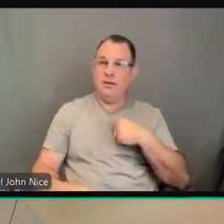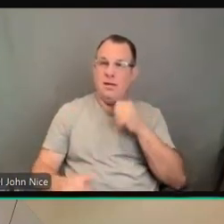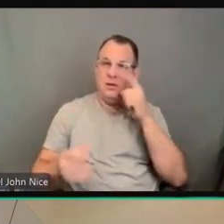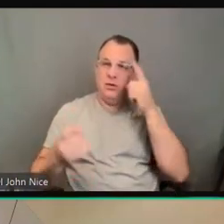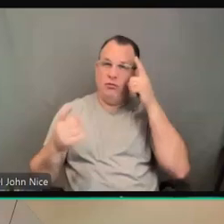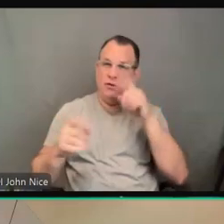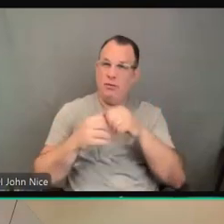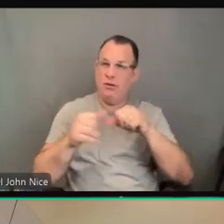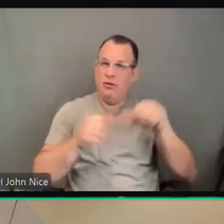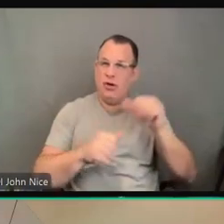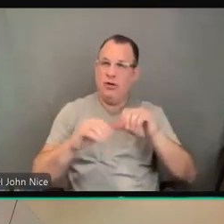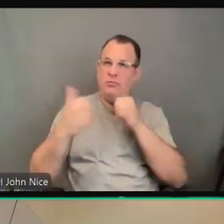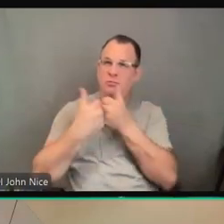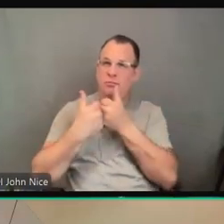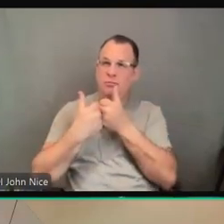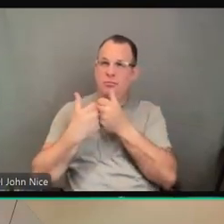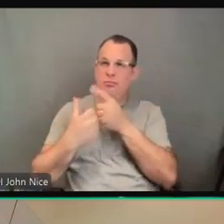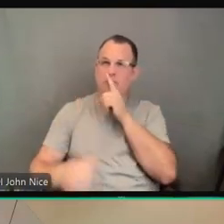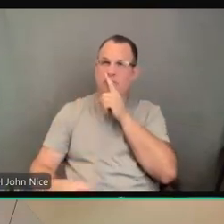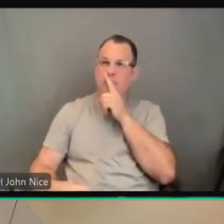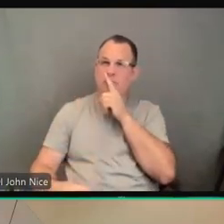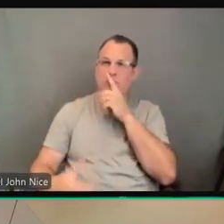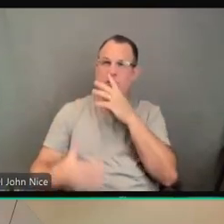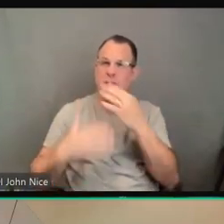frustrated and I'm just looking for some advice in this situation.